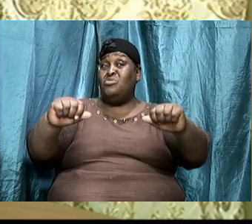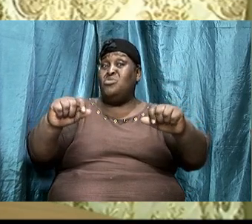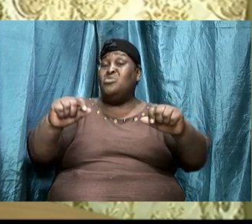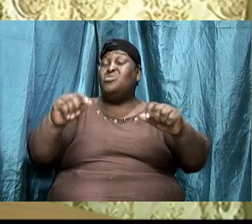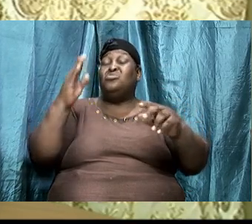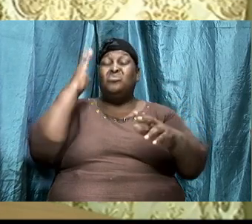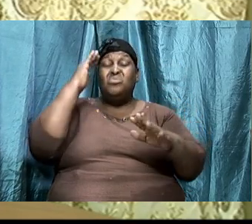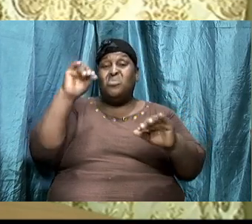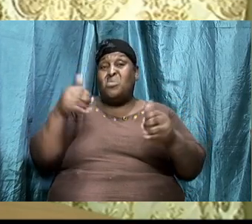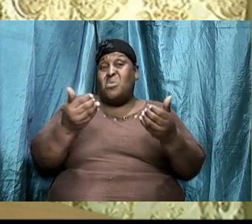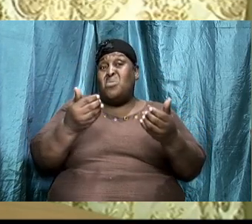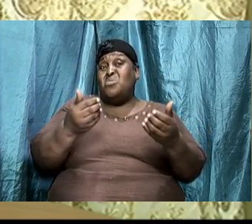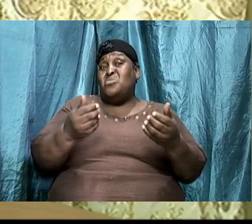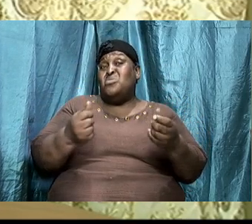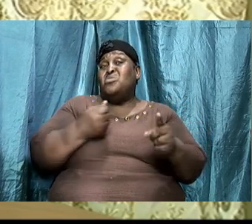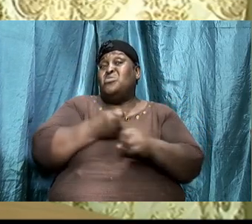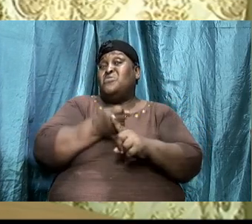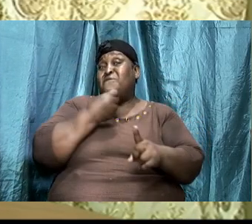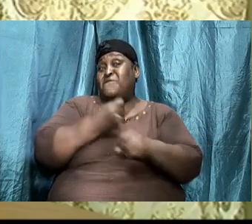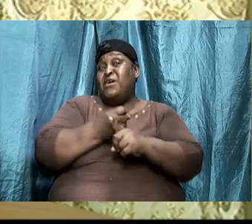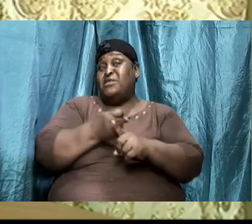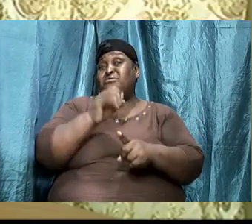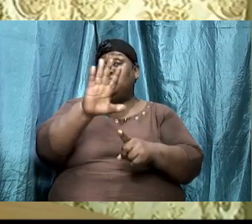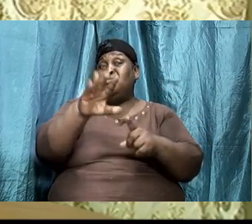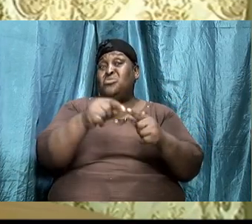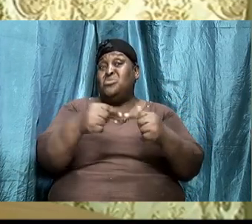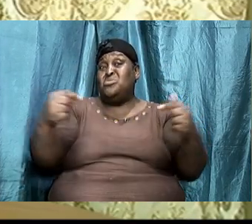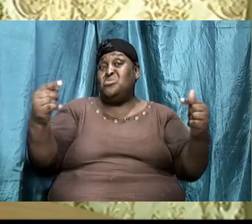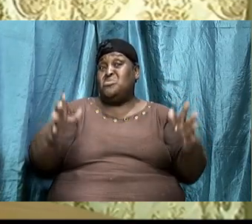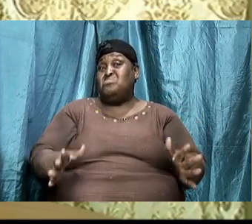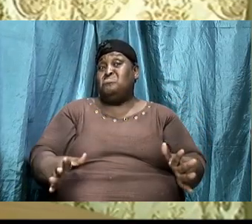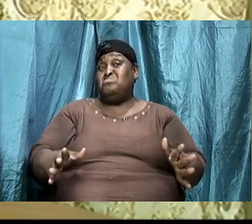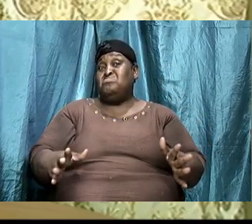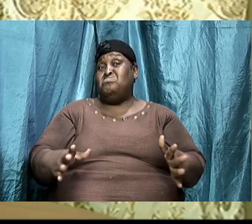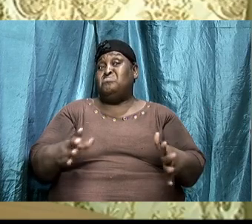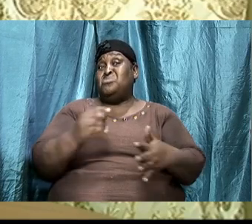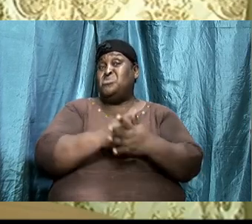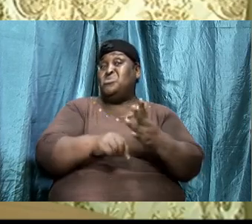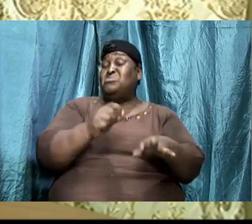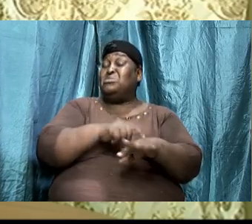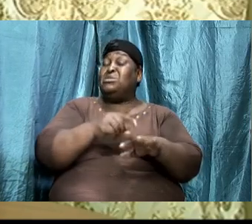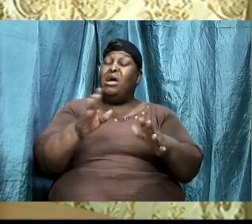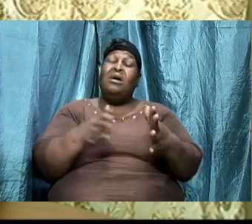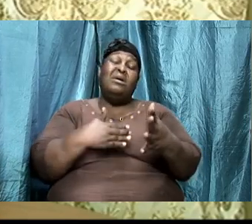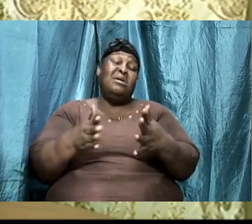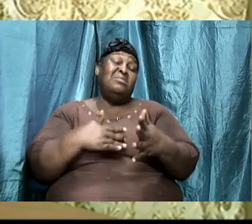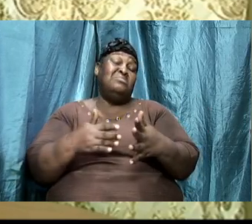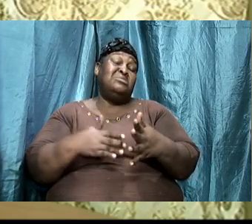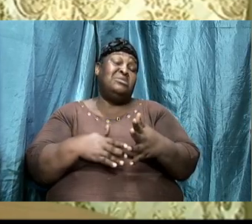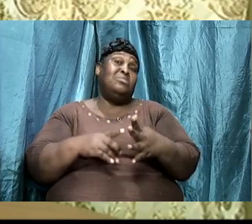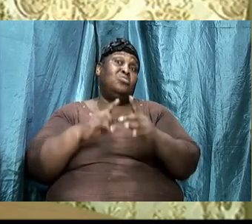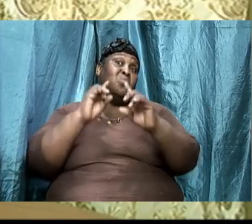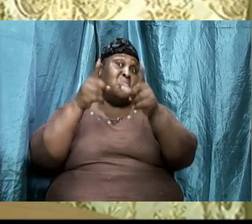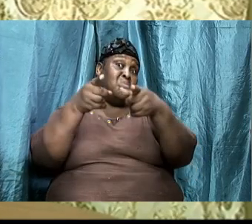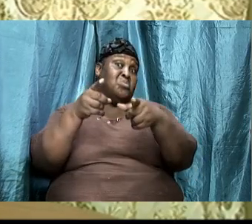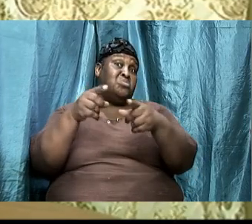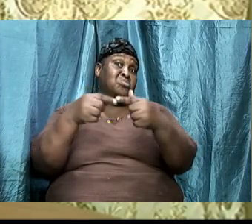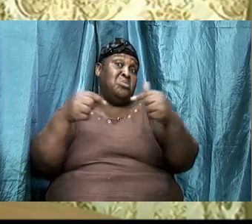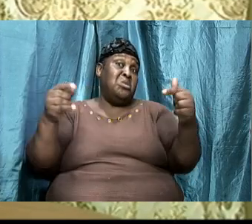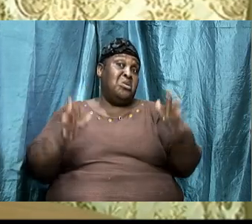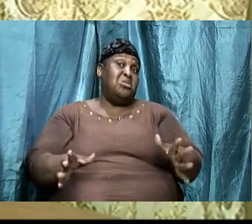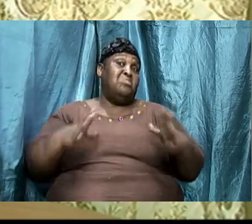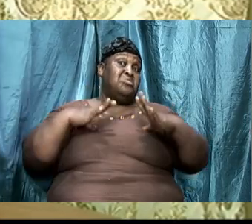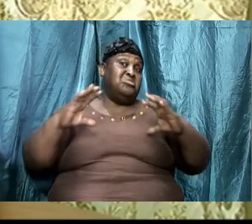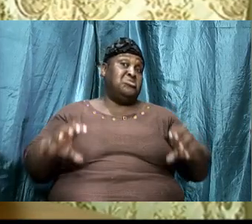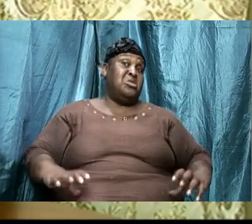we think, going to the enemy's camp to take back what he is told from us. Right? And, under church, under the tent, we